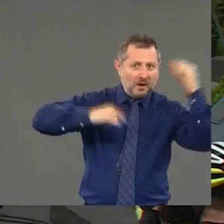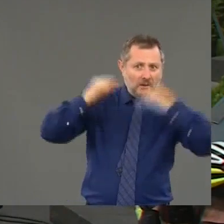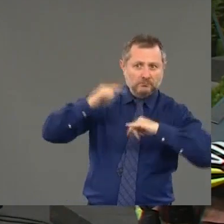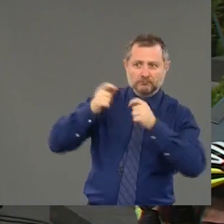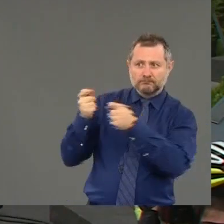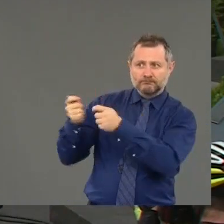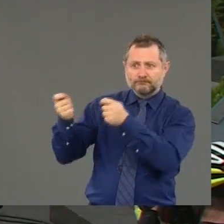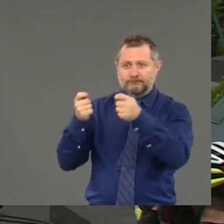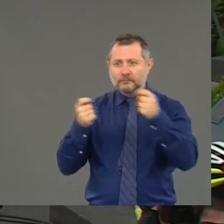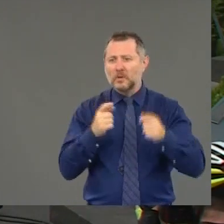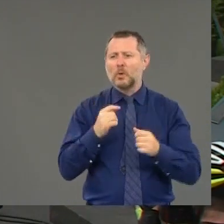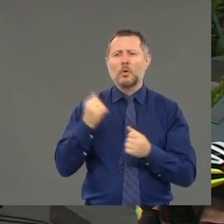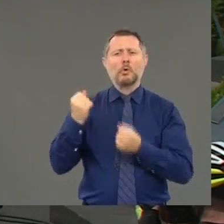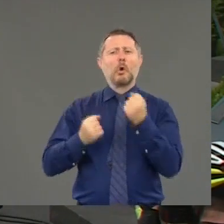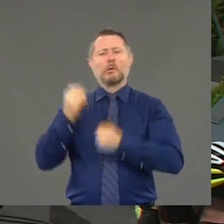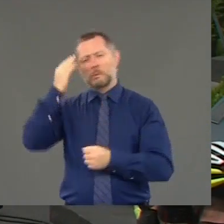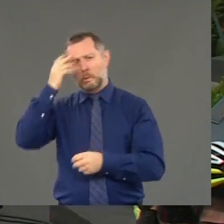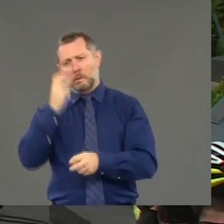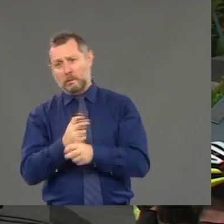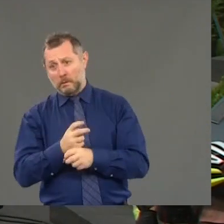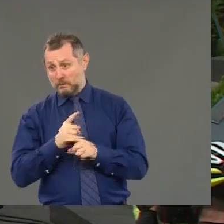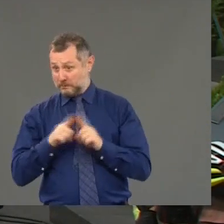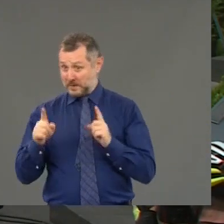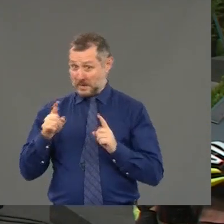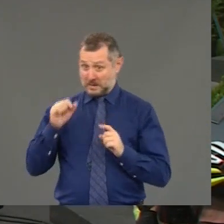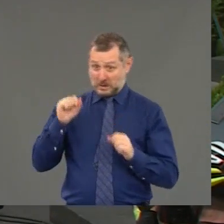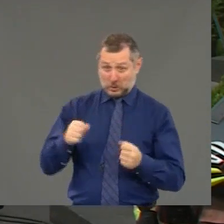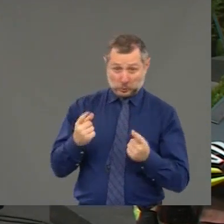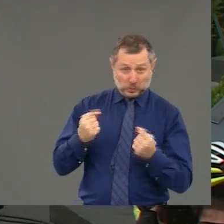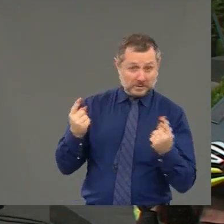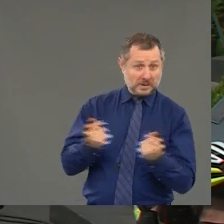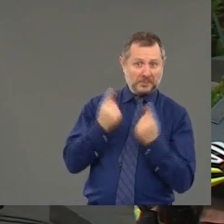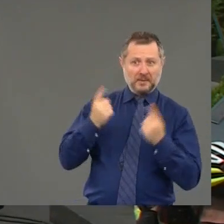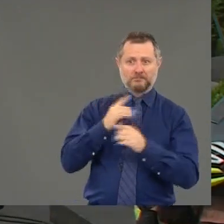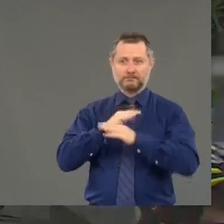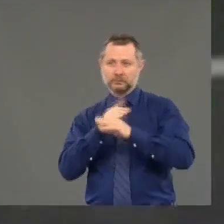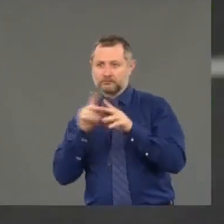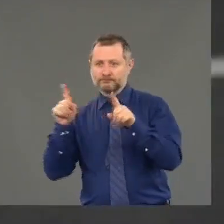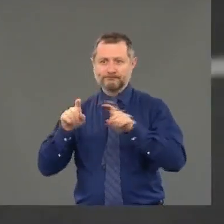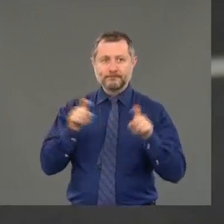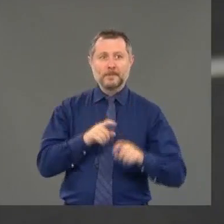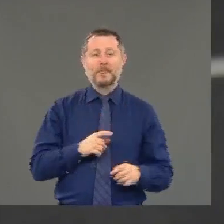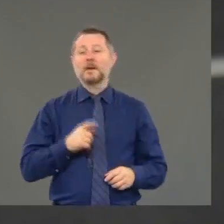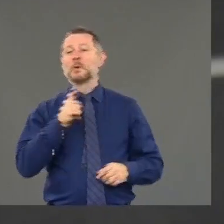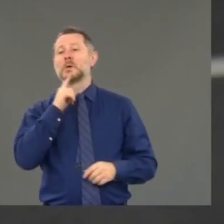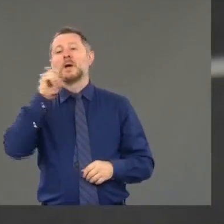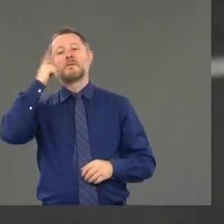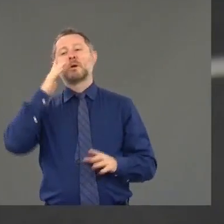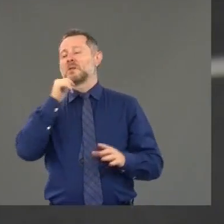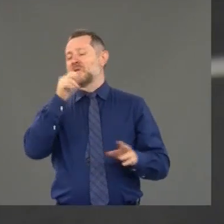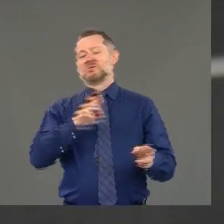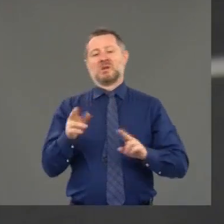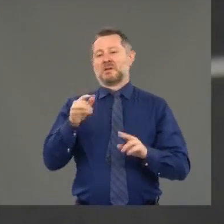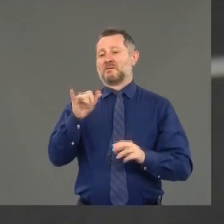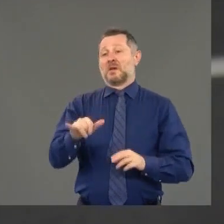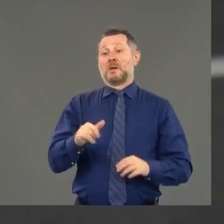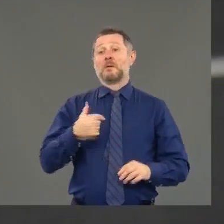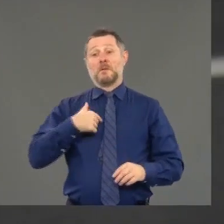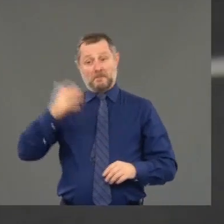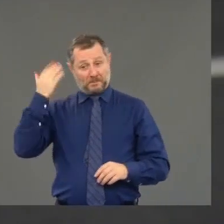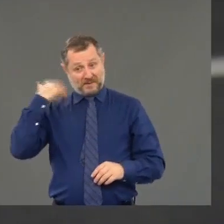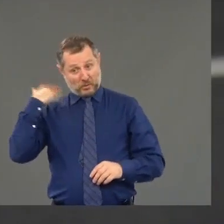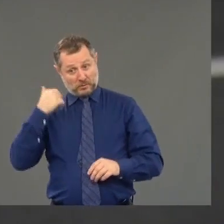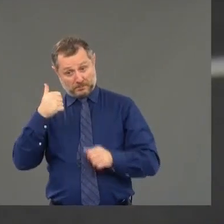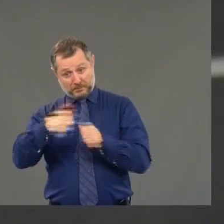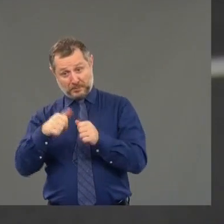people traveling by car. But is there anything the state can do to really make sure there's not? Yeah, we're not there yet, Zach. What other states did, if you remember